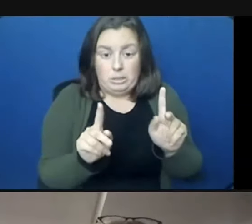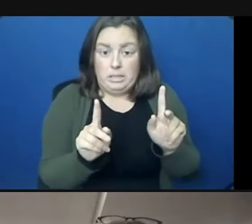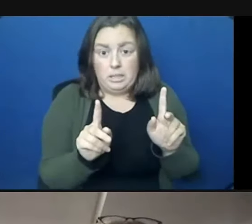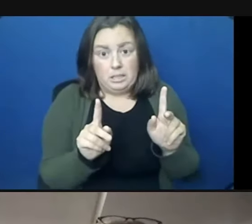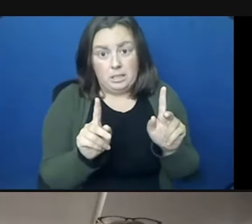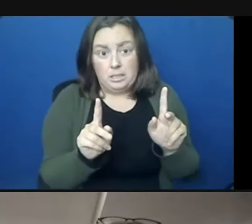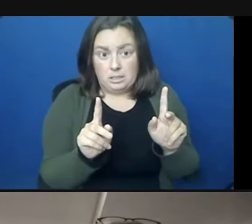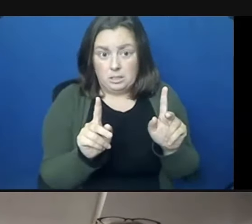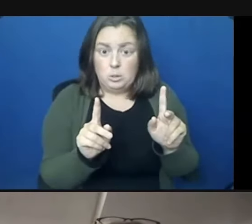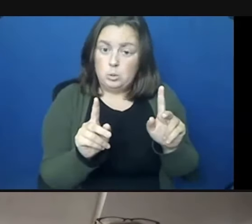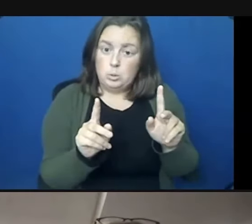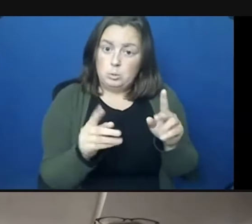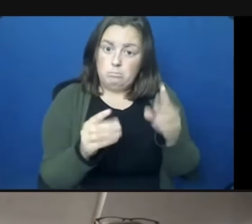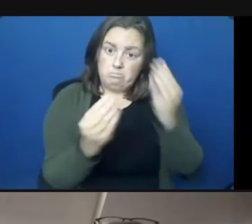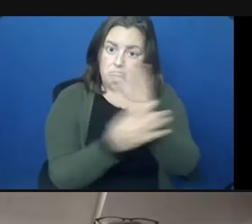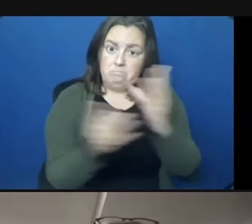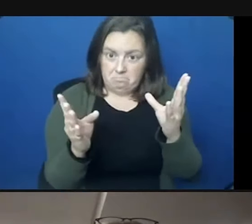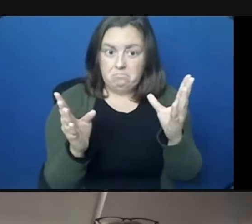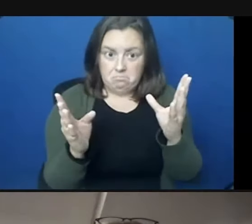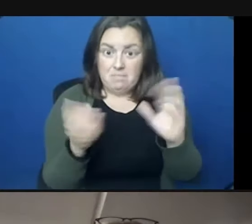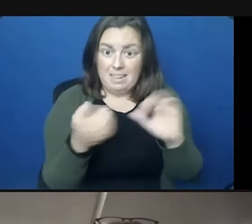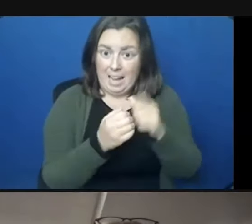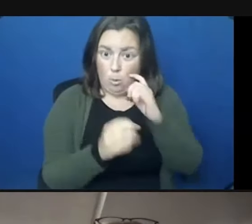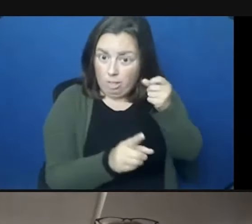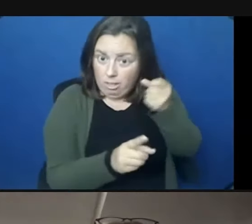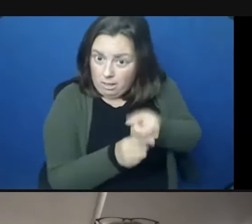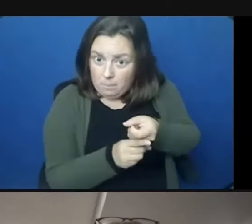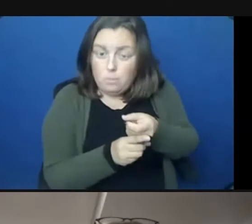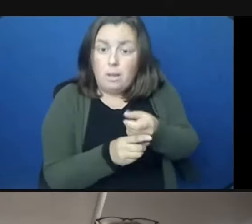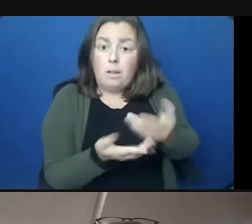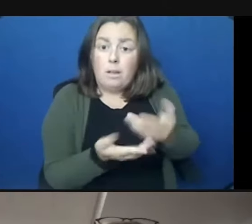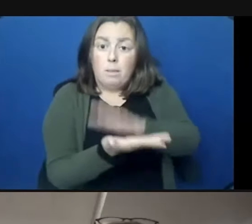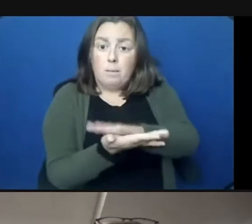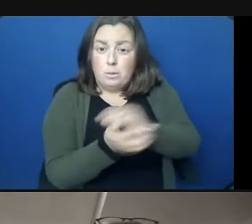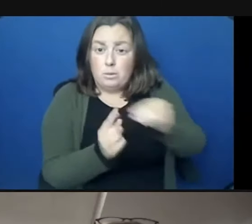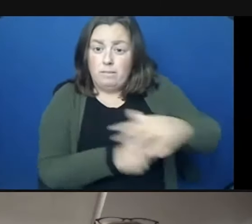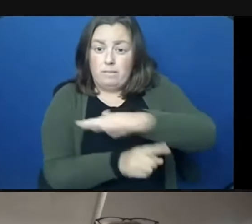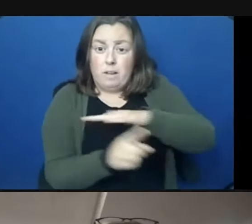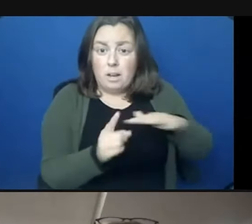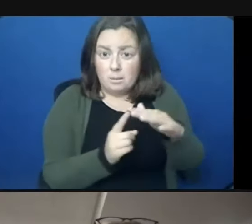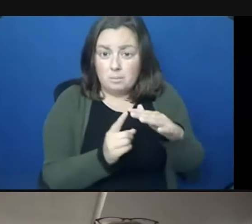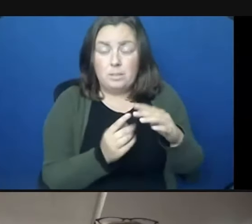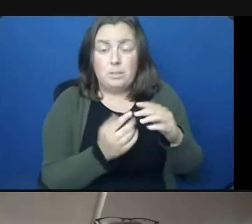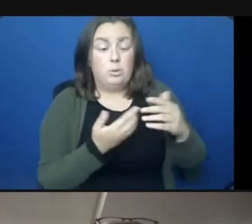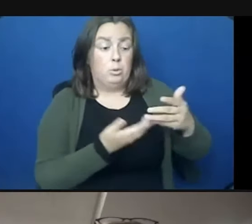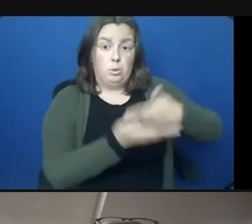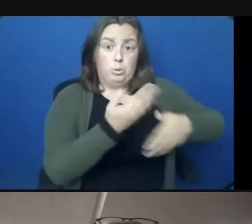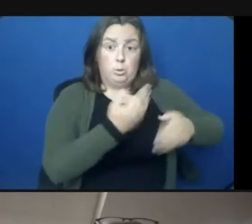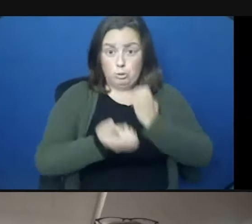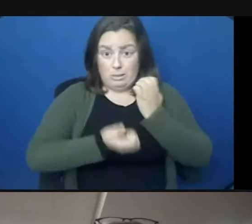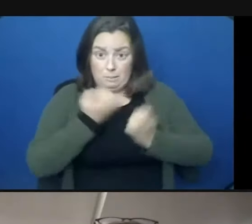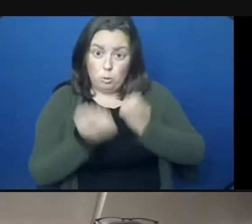made, so we want you to be aware of how this decision will impact the preschool environment, students' social-emotional well-being, and their learning.